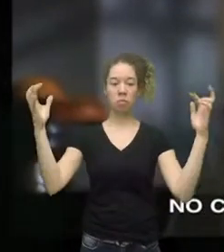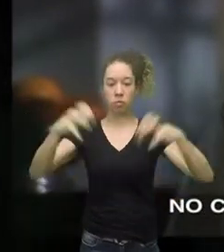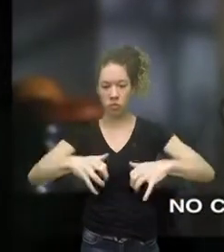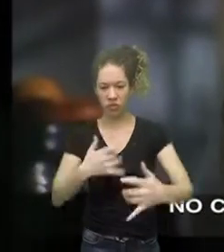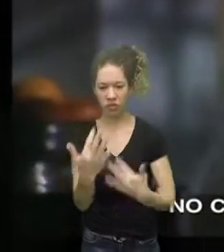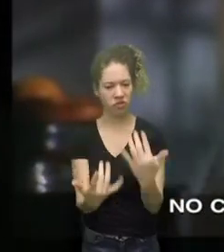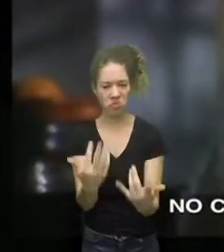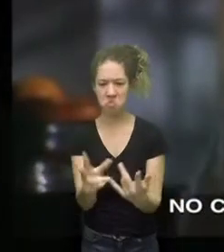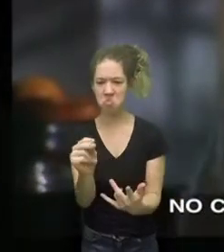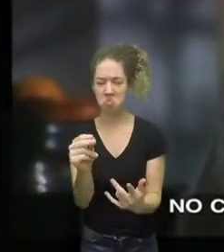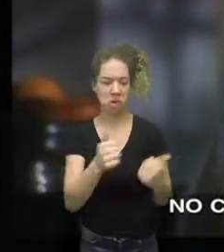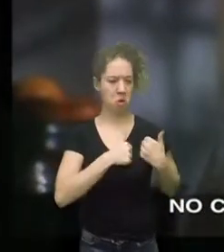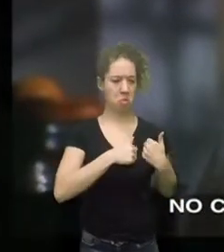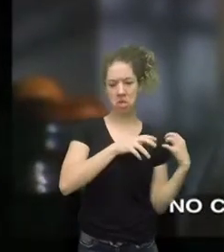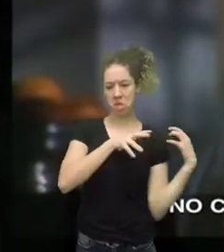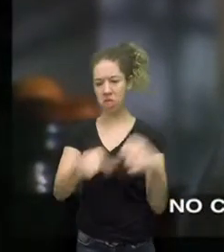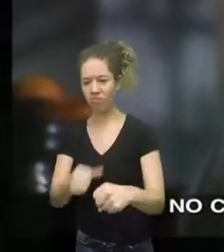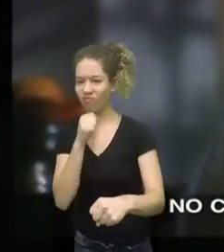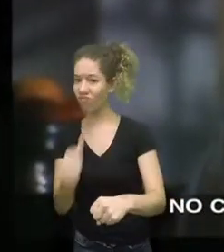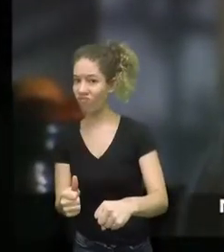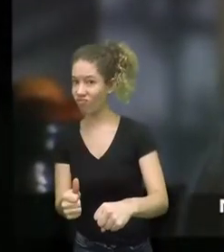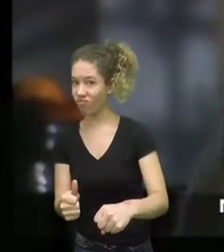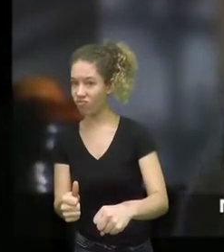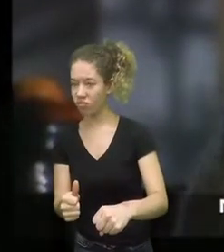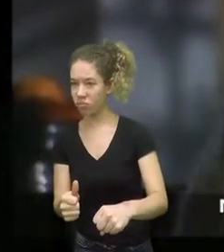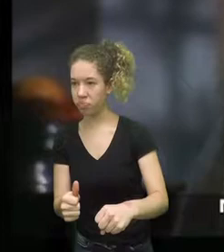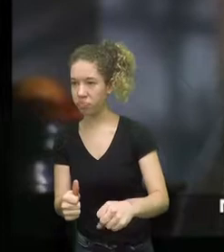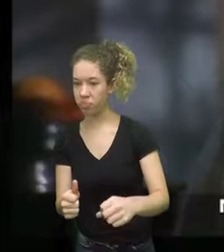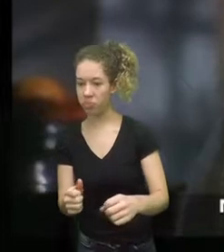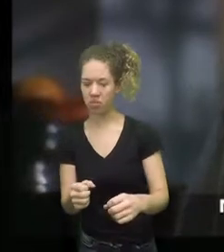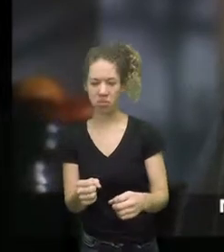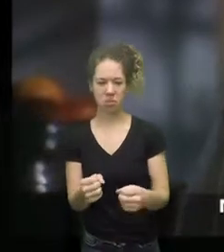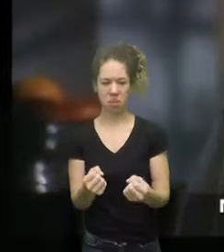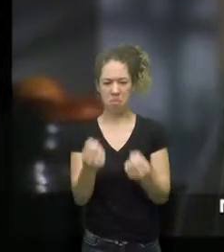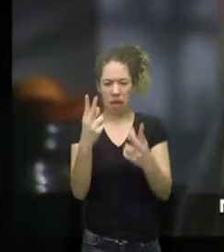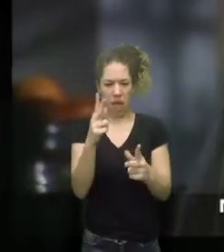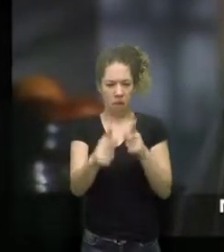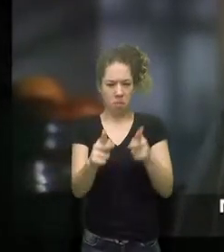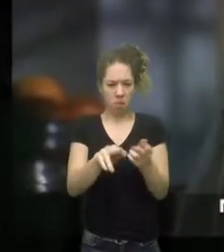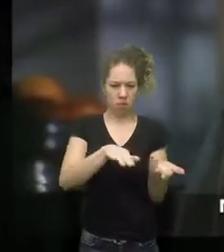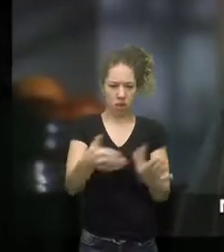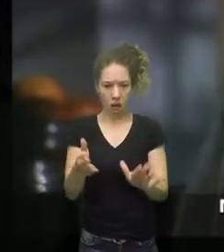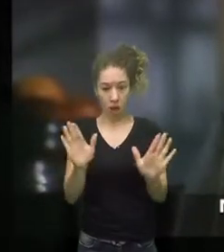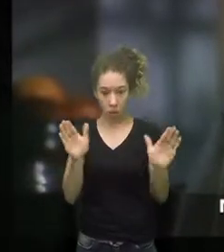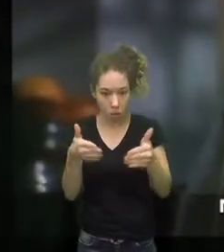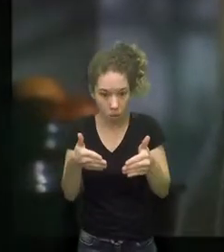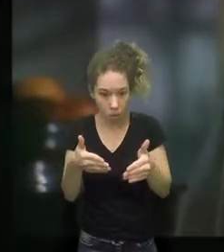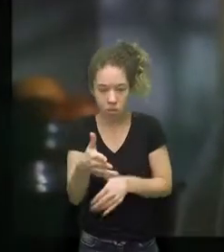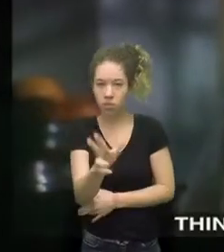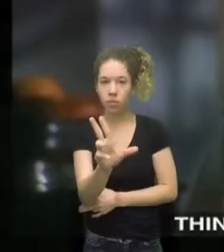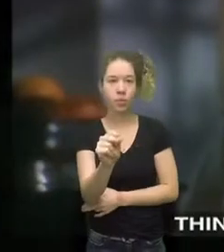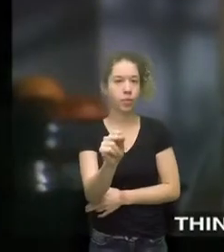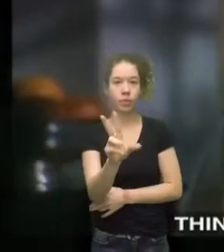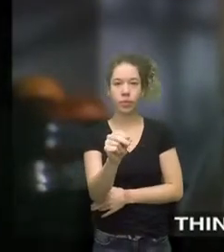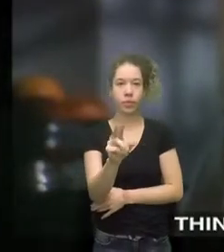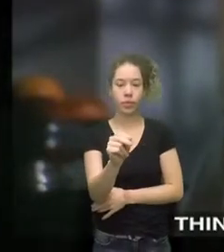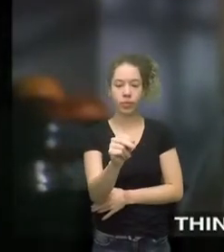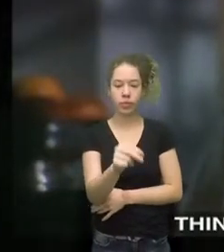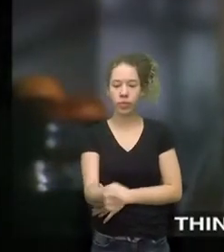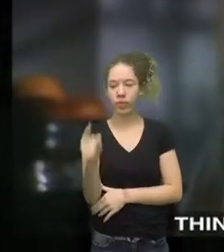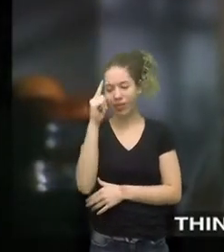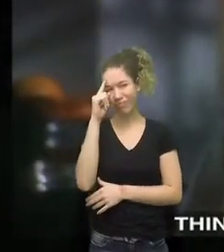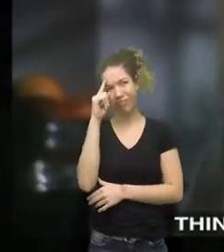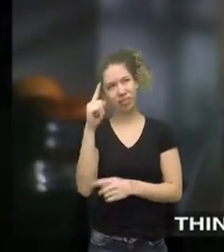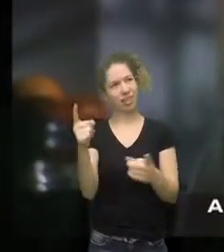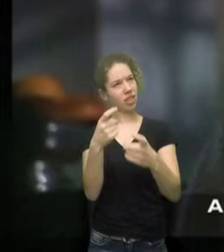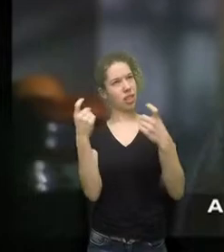was reduced to ashes, no army conquered, no news of thousands slaughtered. Think of